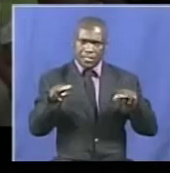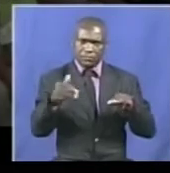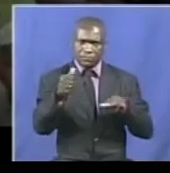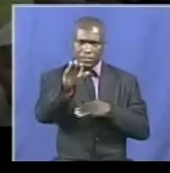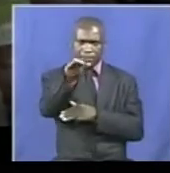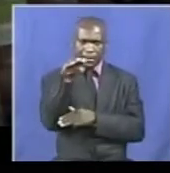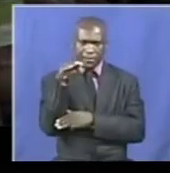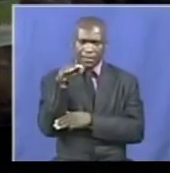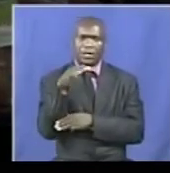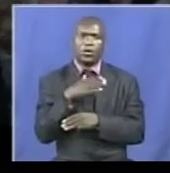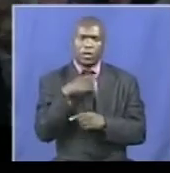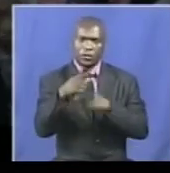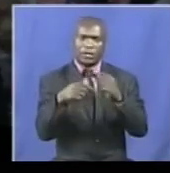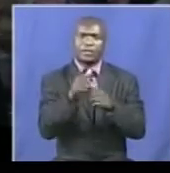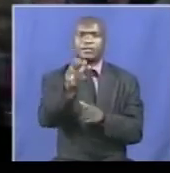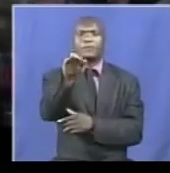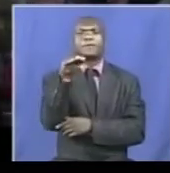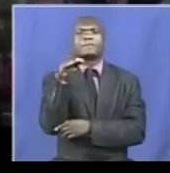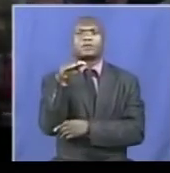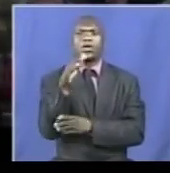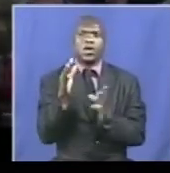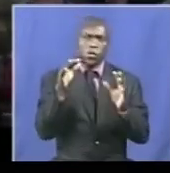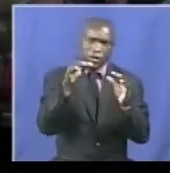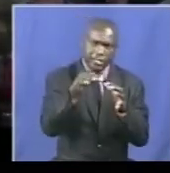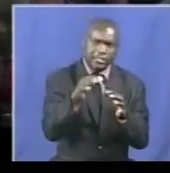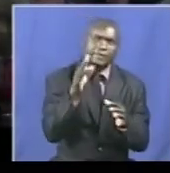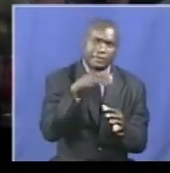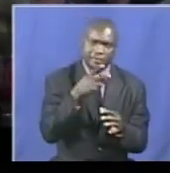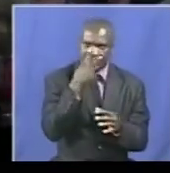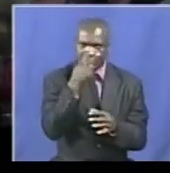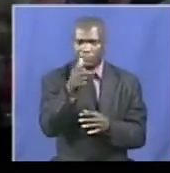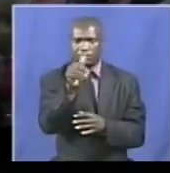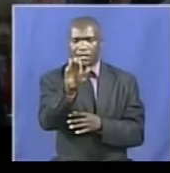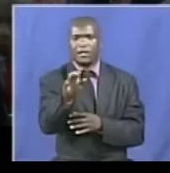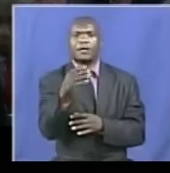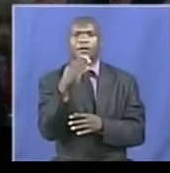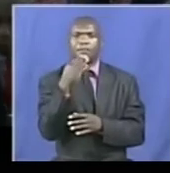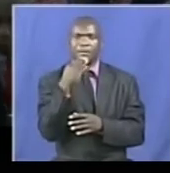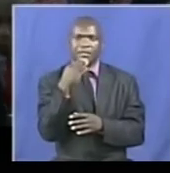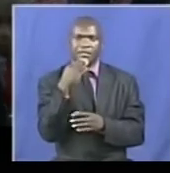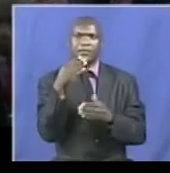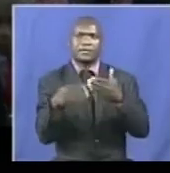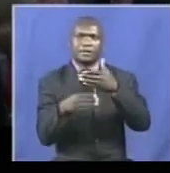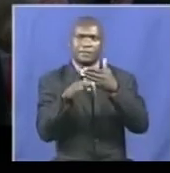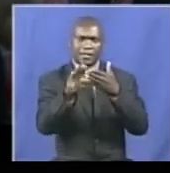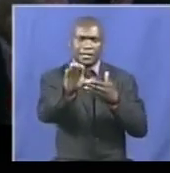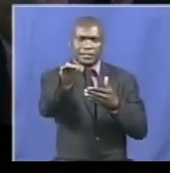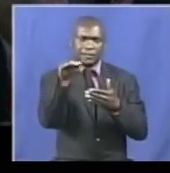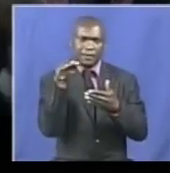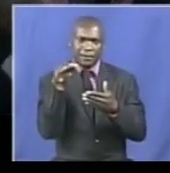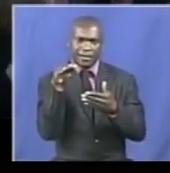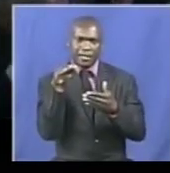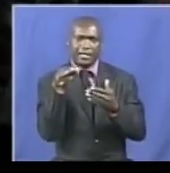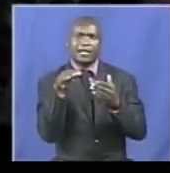tranquility prevailing in the country. The Congress was also grateful to solidarity of comradeship extended to Zimbabwe by sister